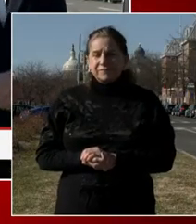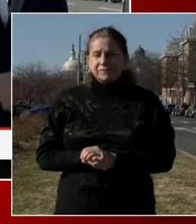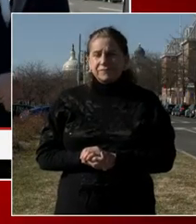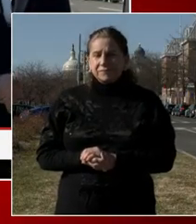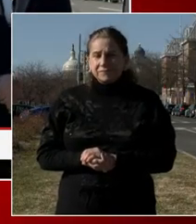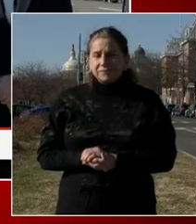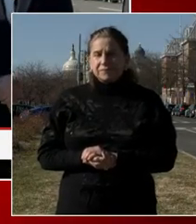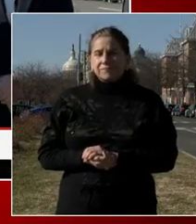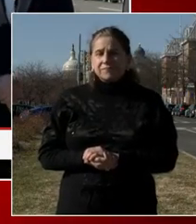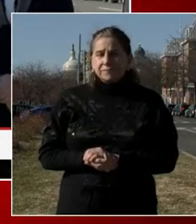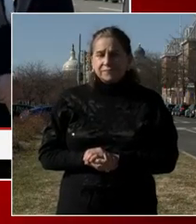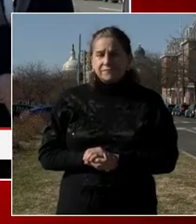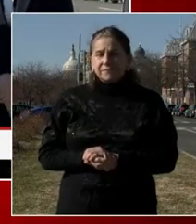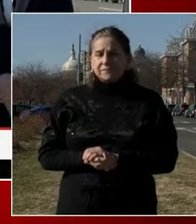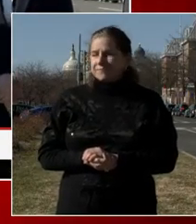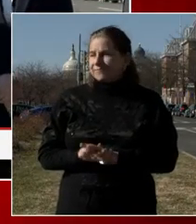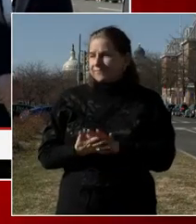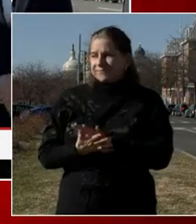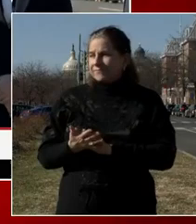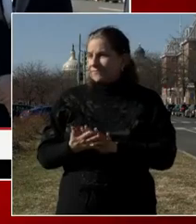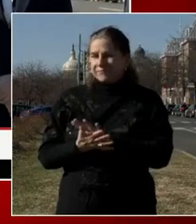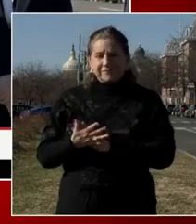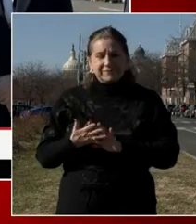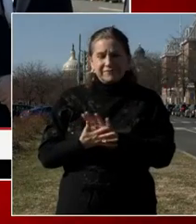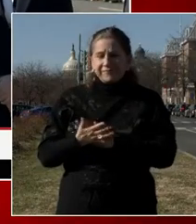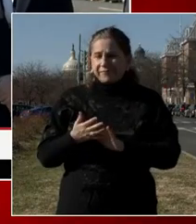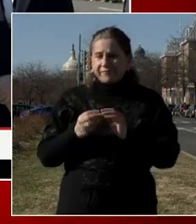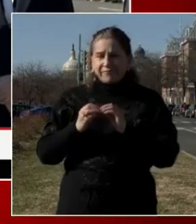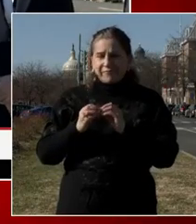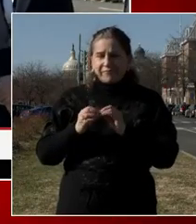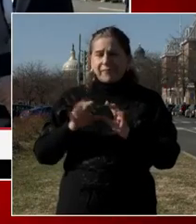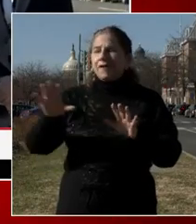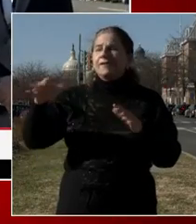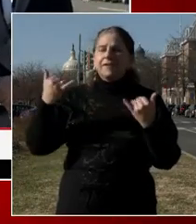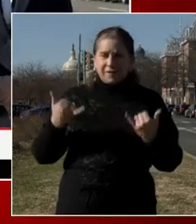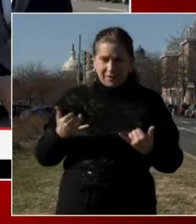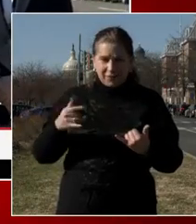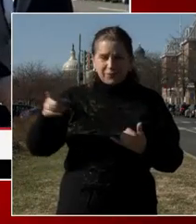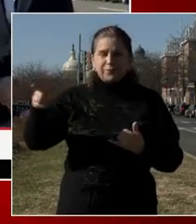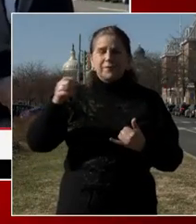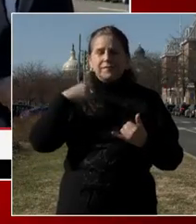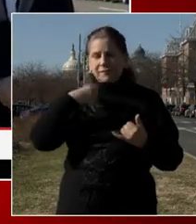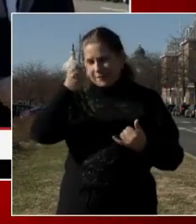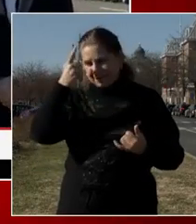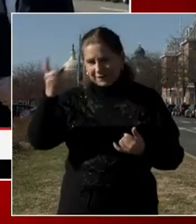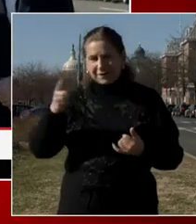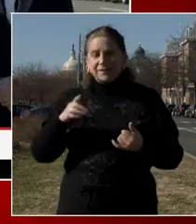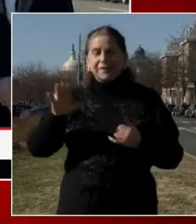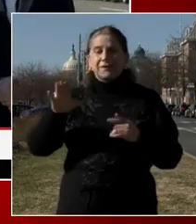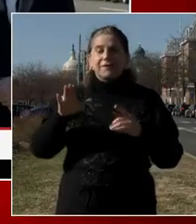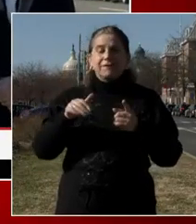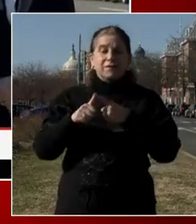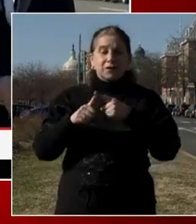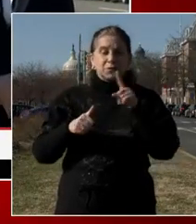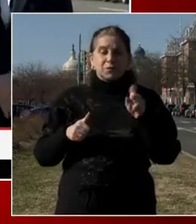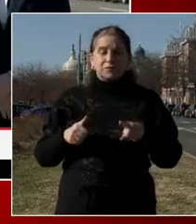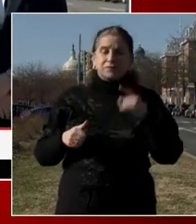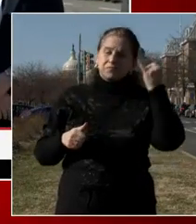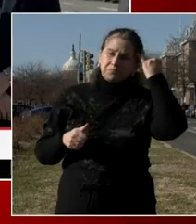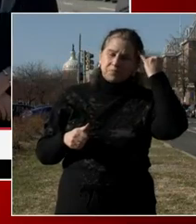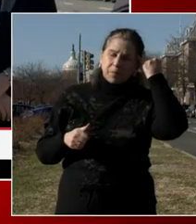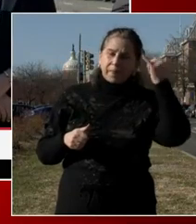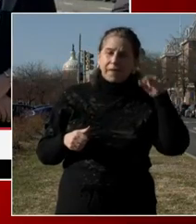then a follow-up question for events. Sure. Um, so the first question was if a person isn't vetted,